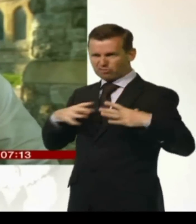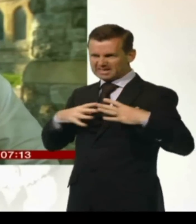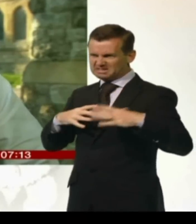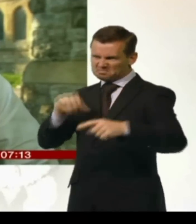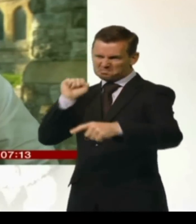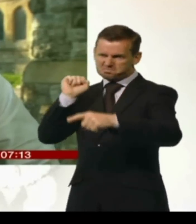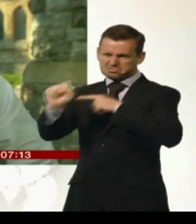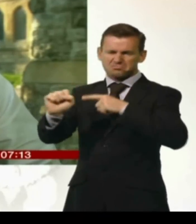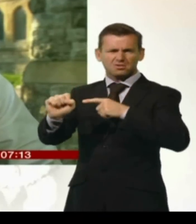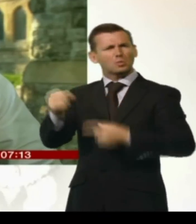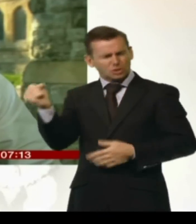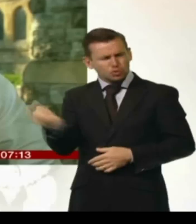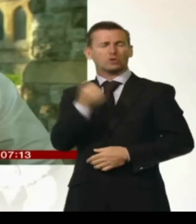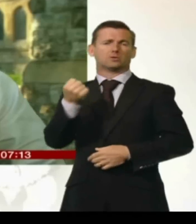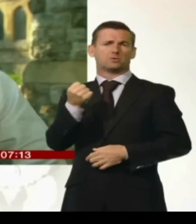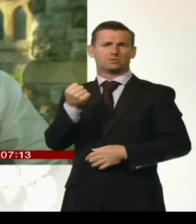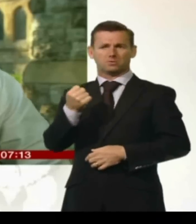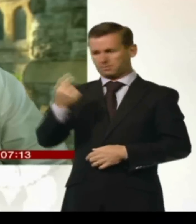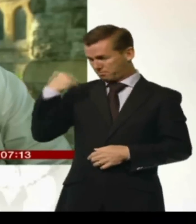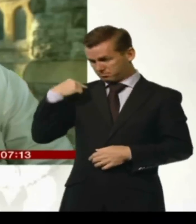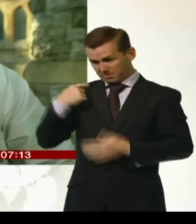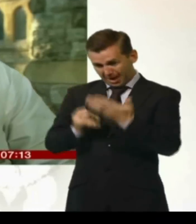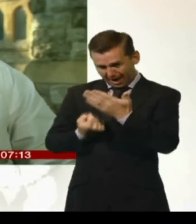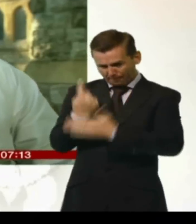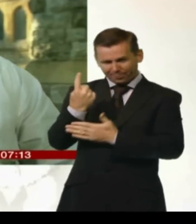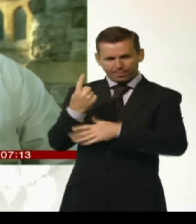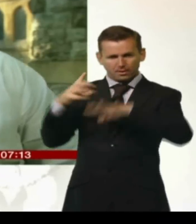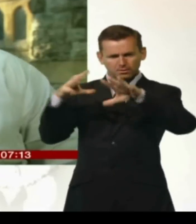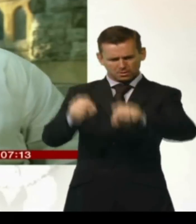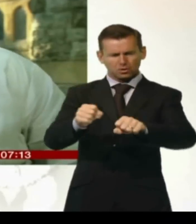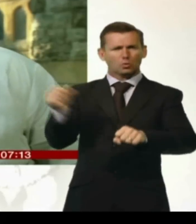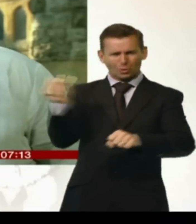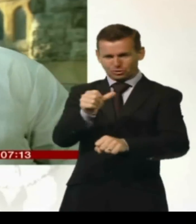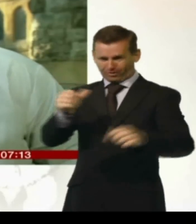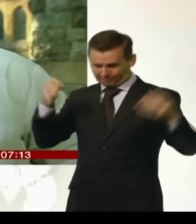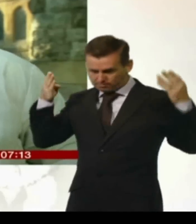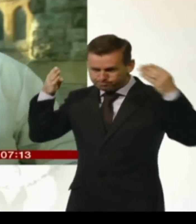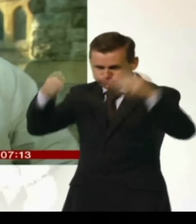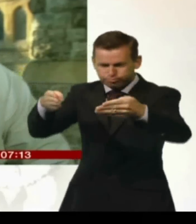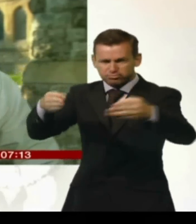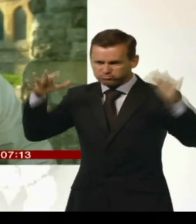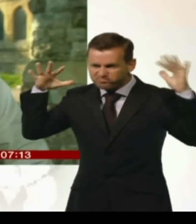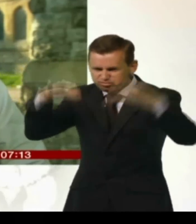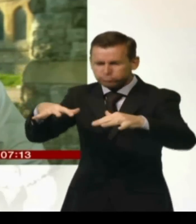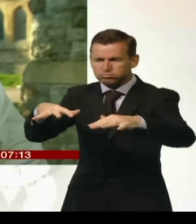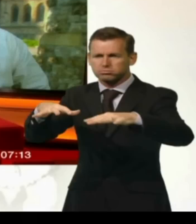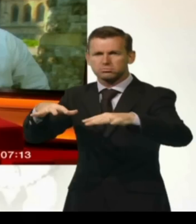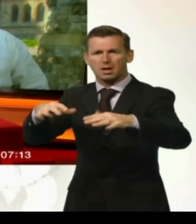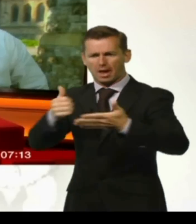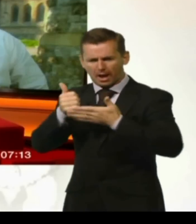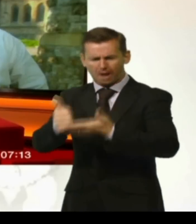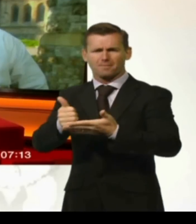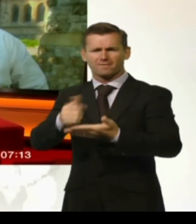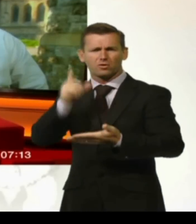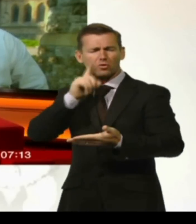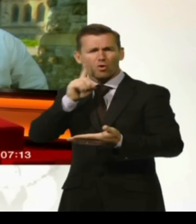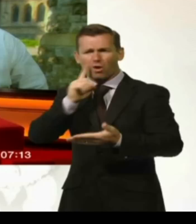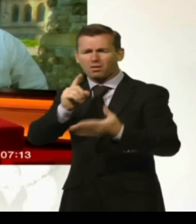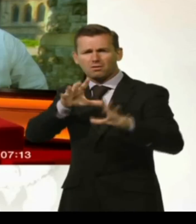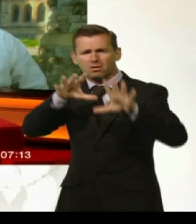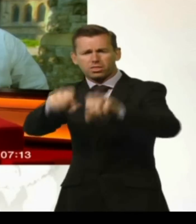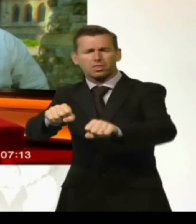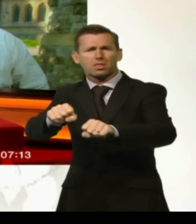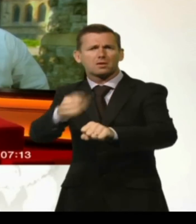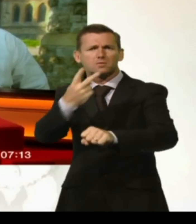with the international community. We're helpful to be out there trying to help those girls. you think the international community are doing enough? we